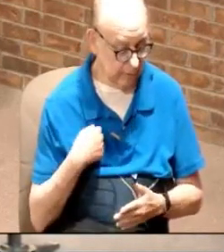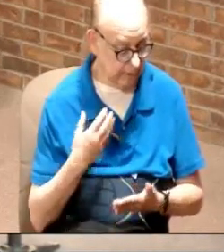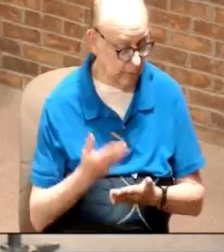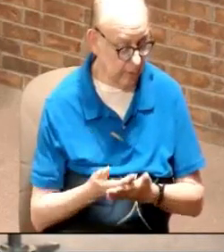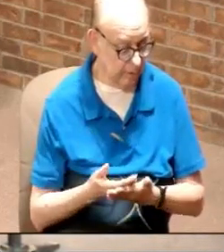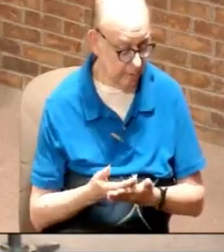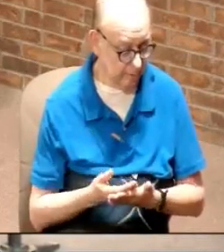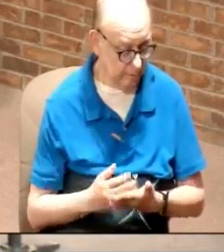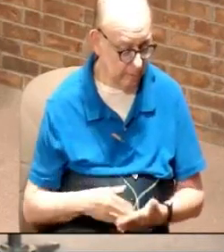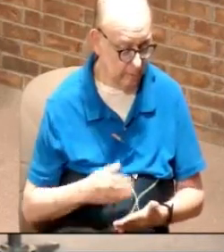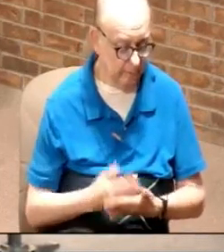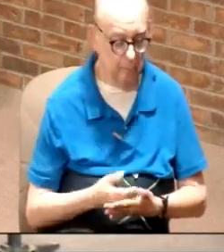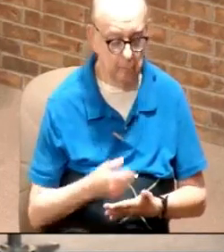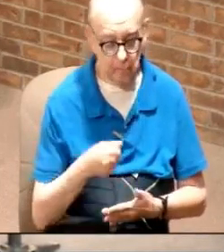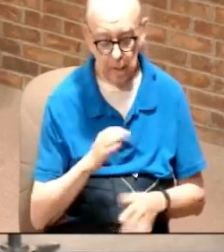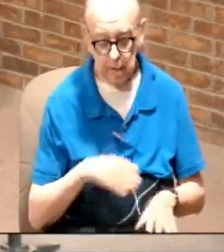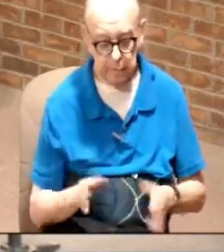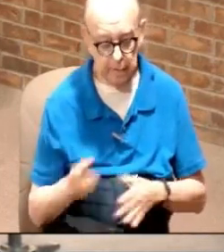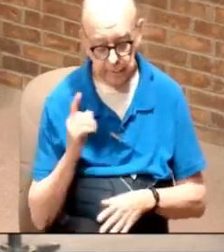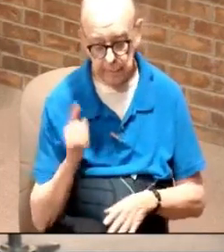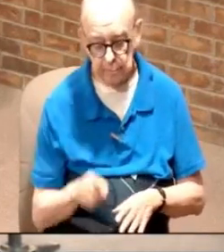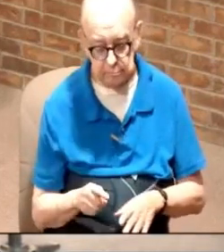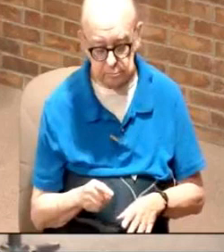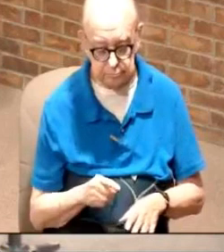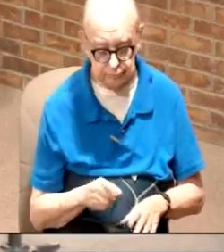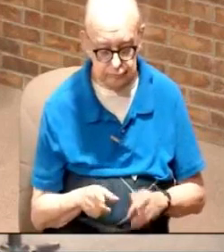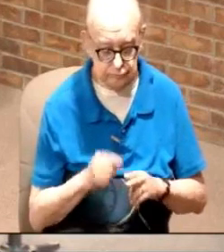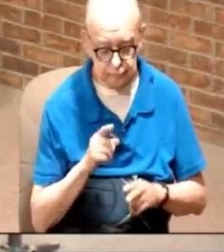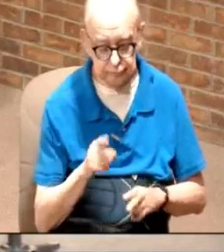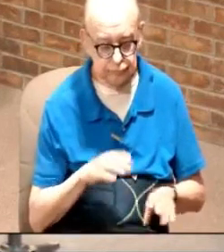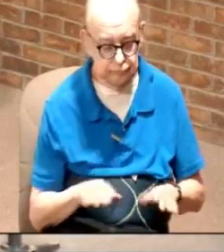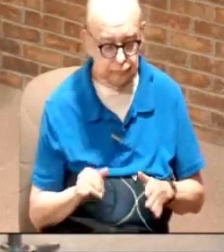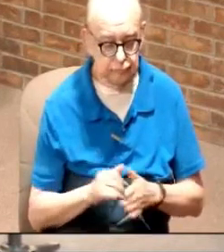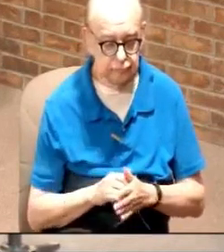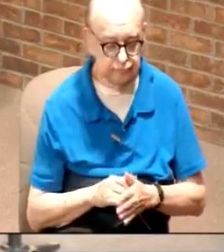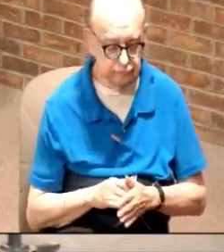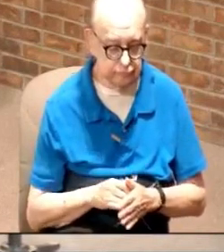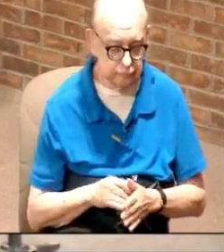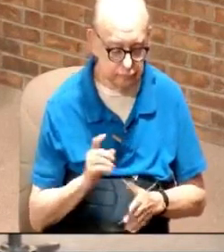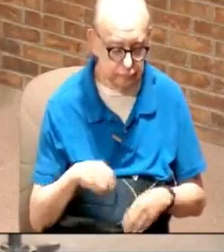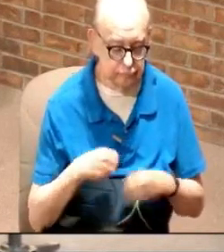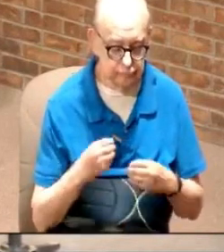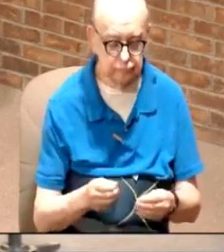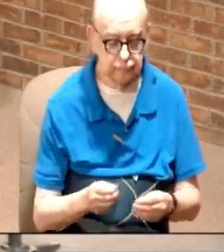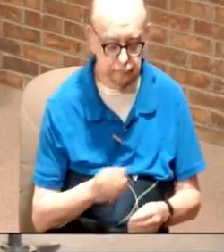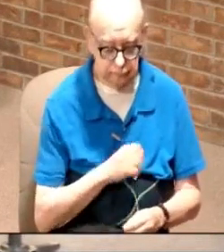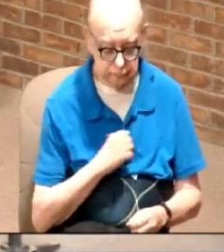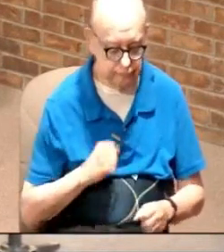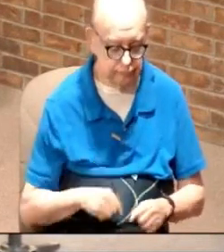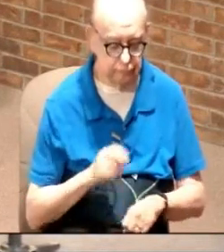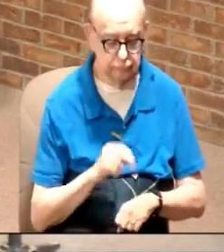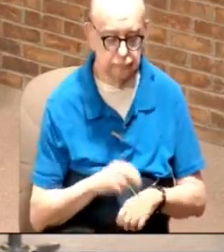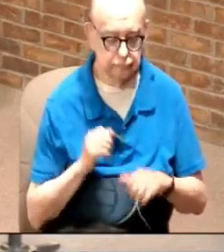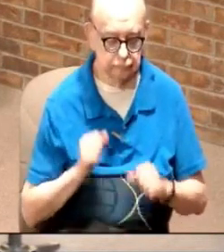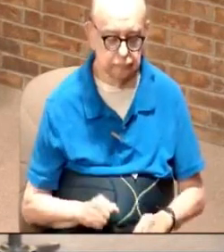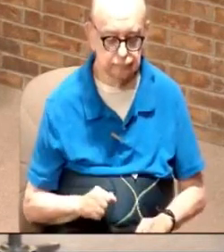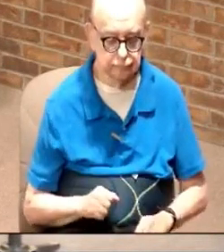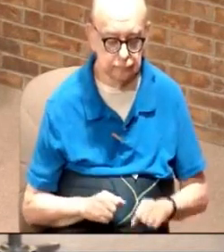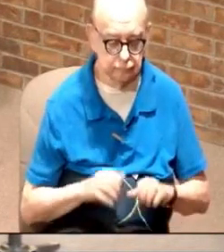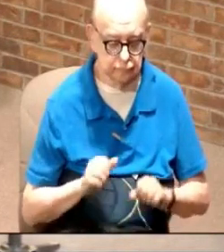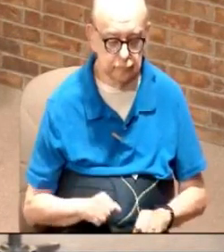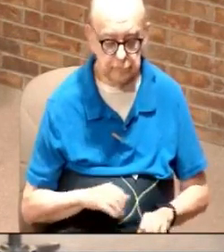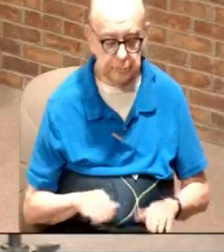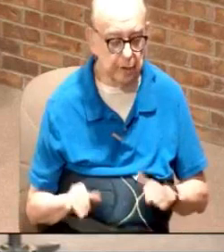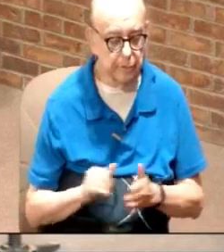born. God had a plan for you and He chose you to do that and He has given you supernatural ability to be